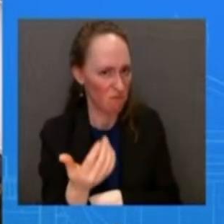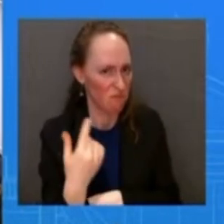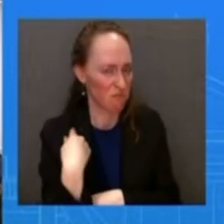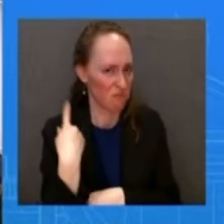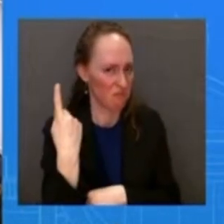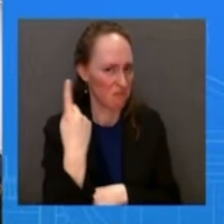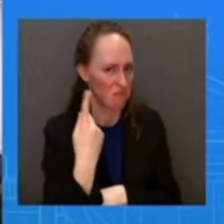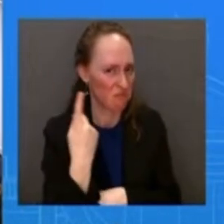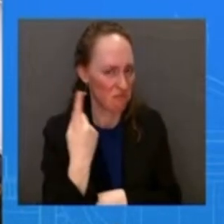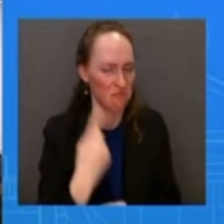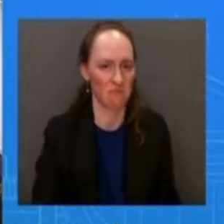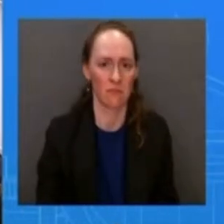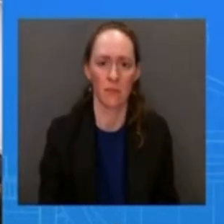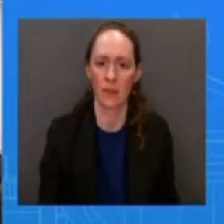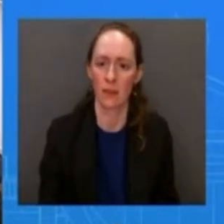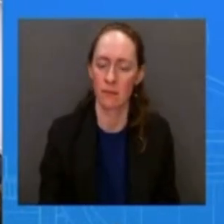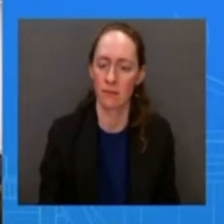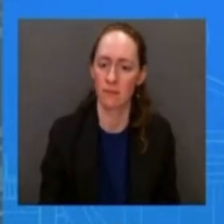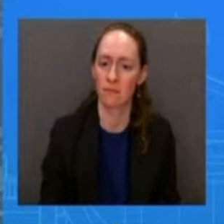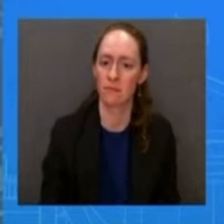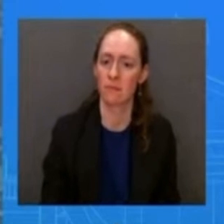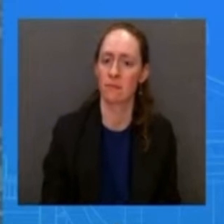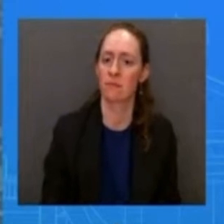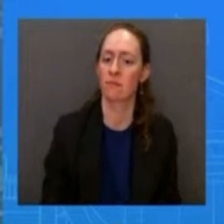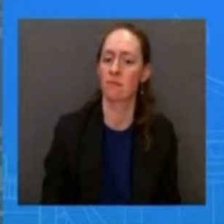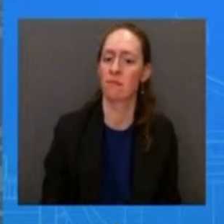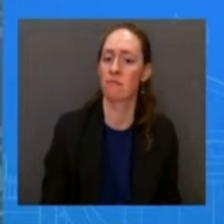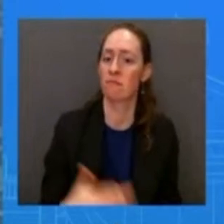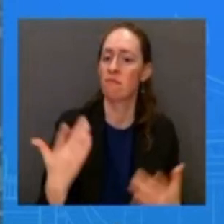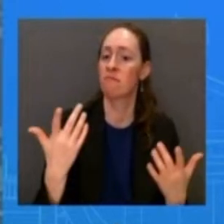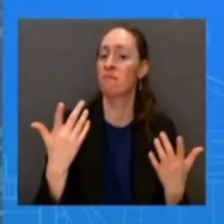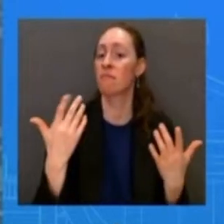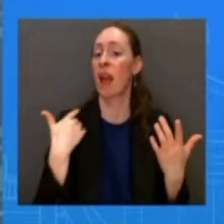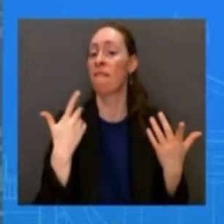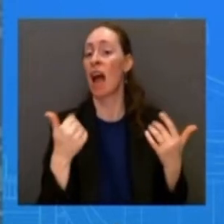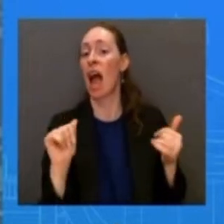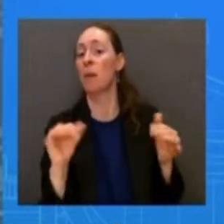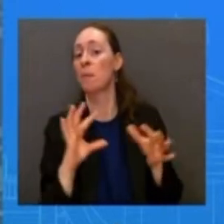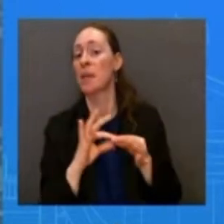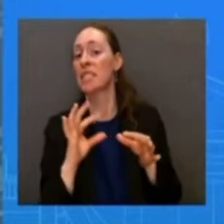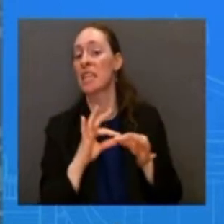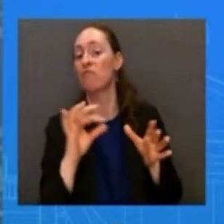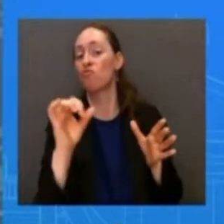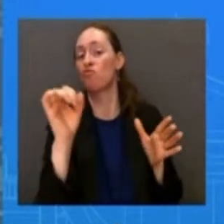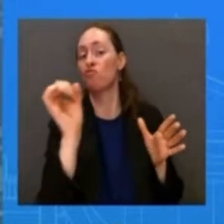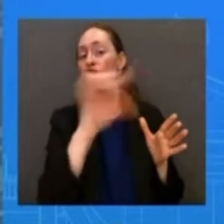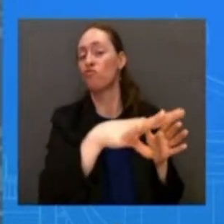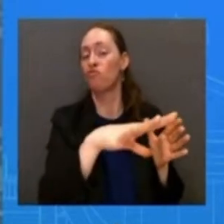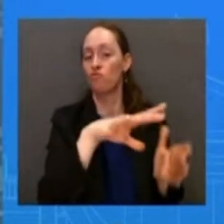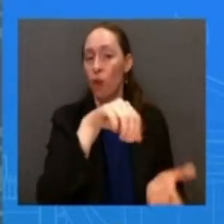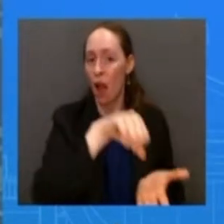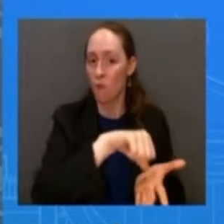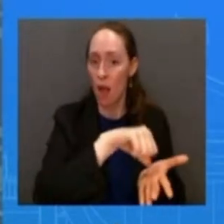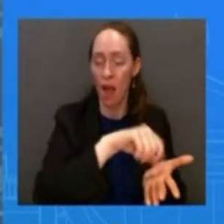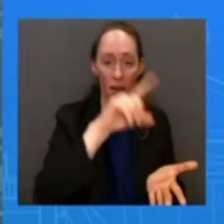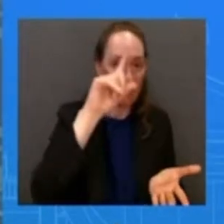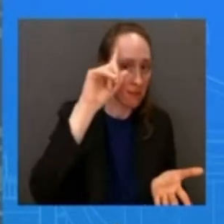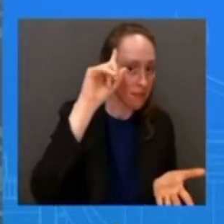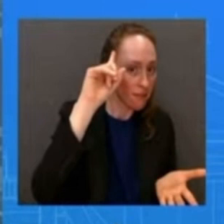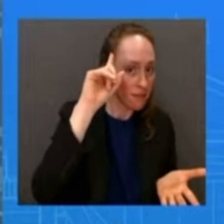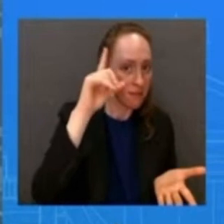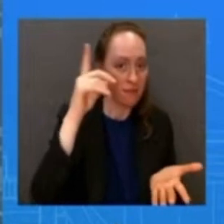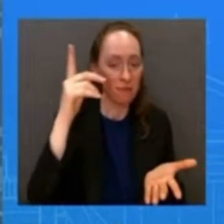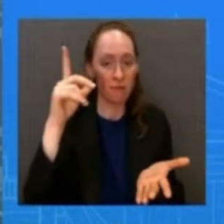tehran and beijing as they go into this meeting so look we're aware of president rossi's visit to the people's republic of china we